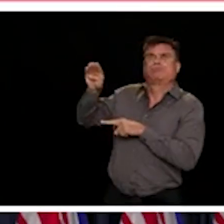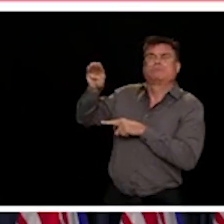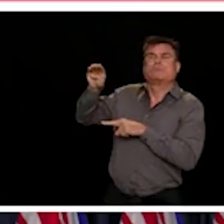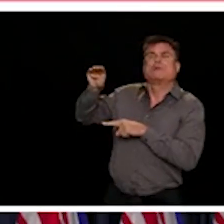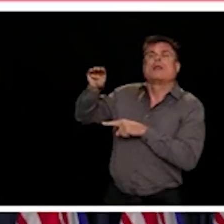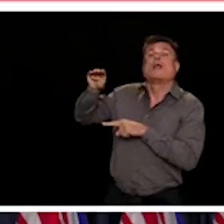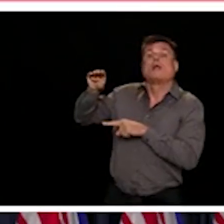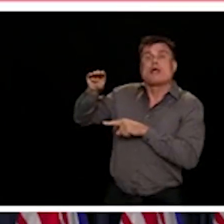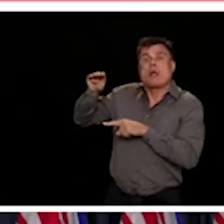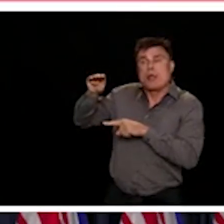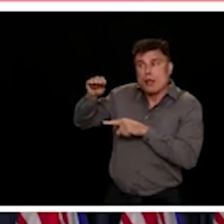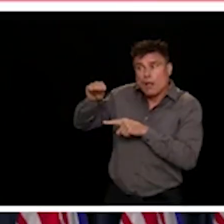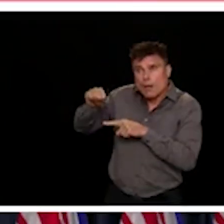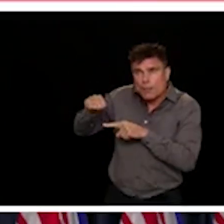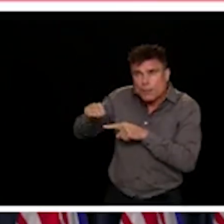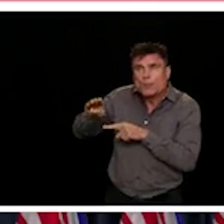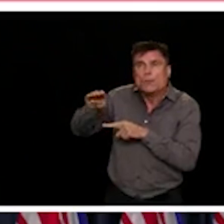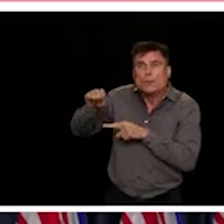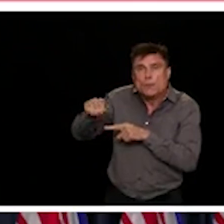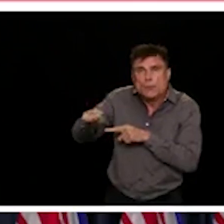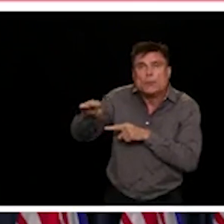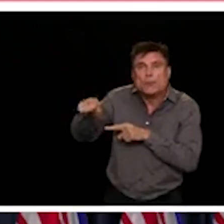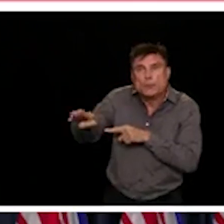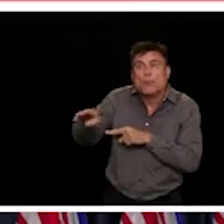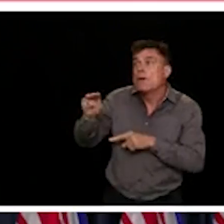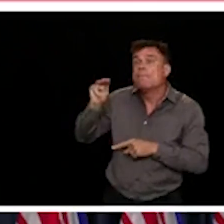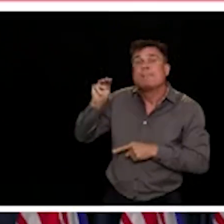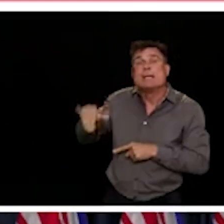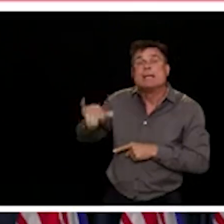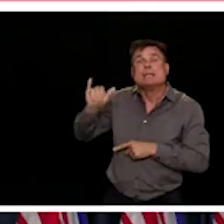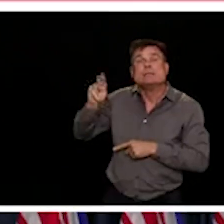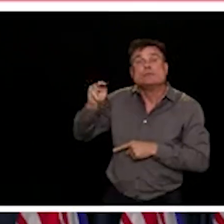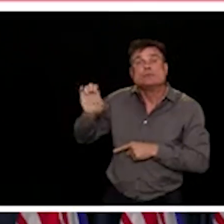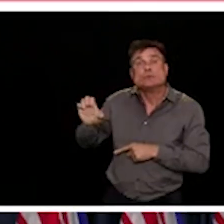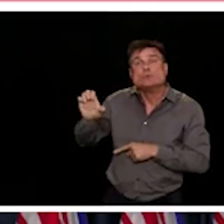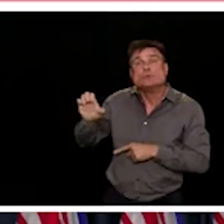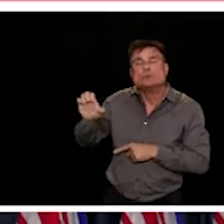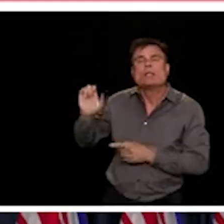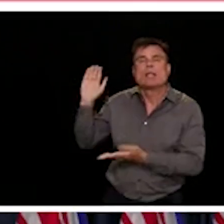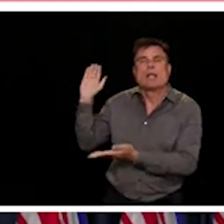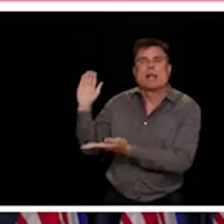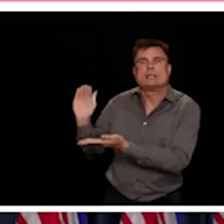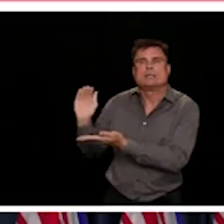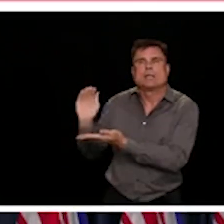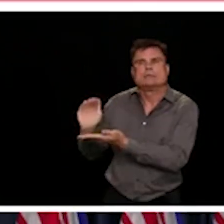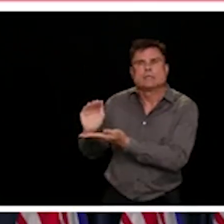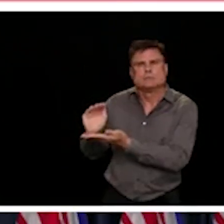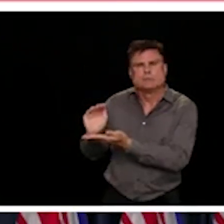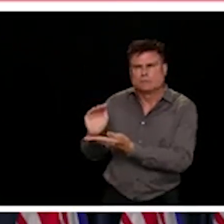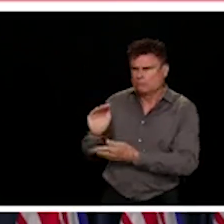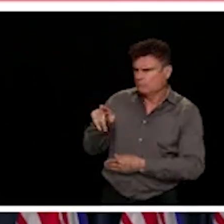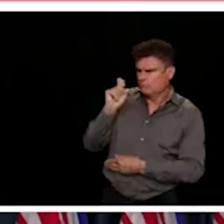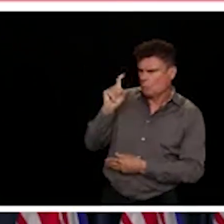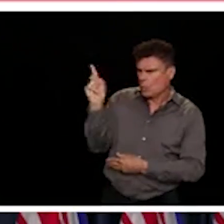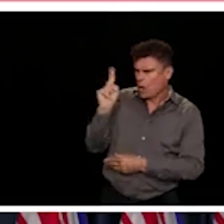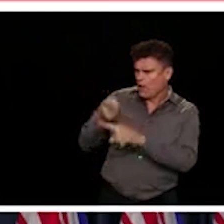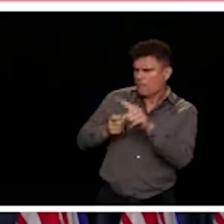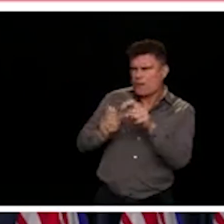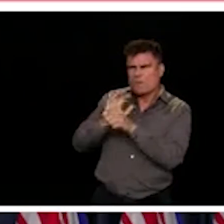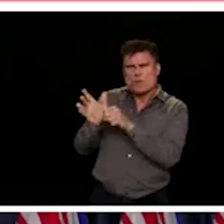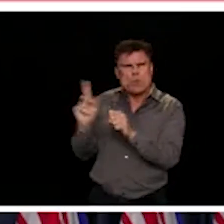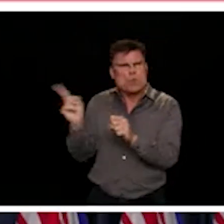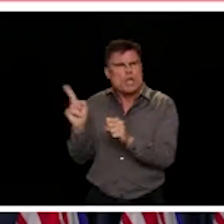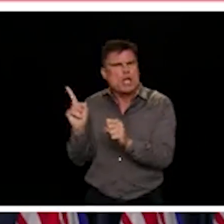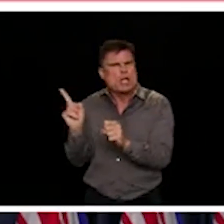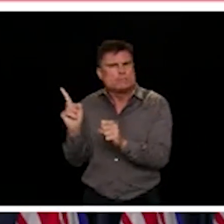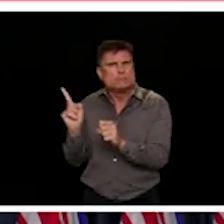June, those cases have gone down quite dramatically. And I've said many times, that's one of the indicators that we're watching to see how